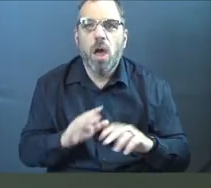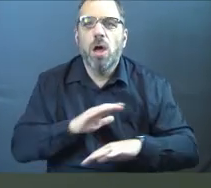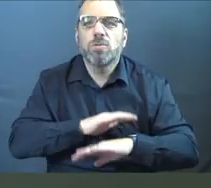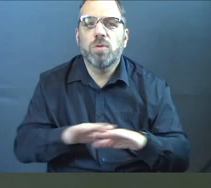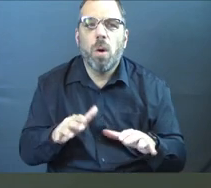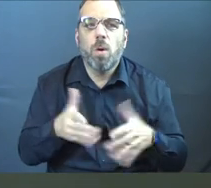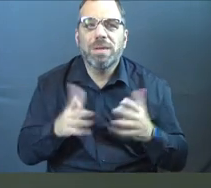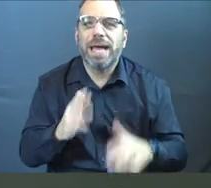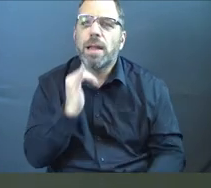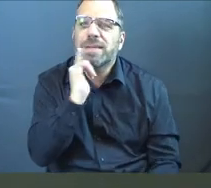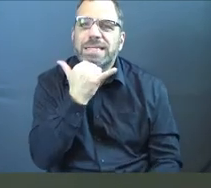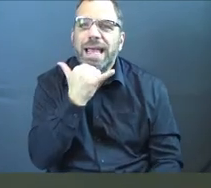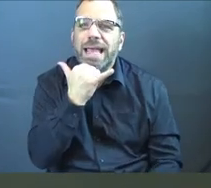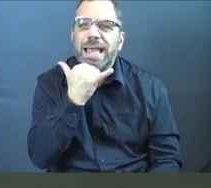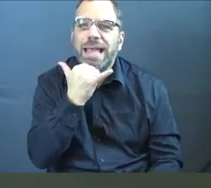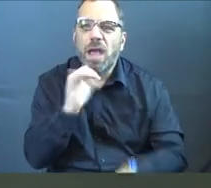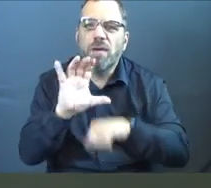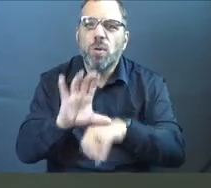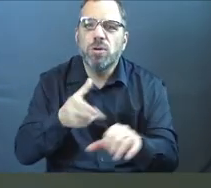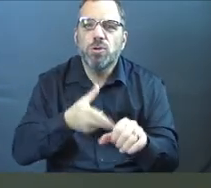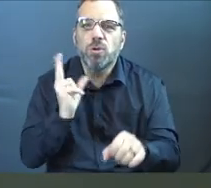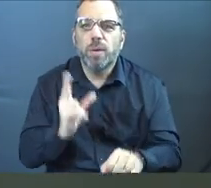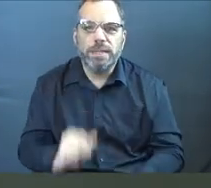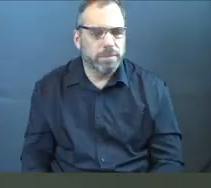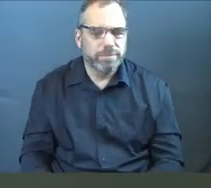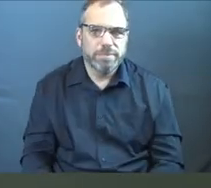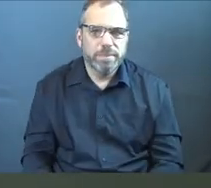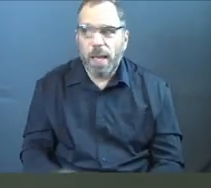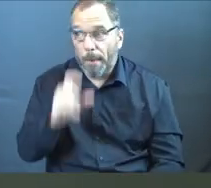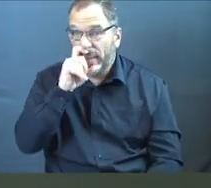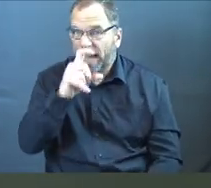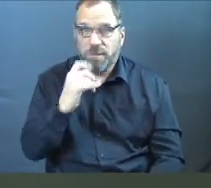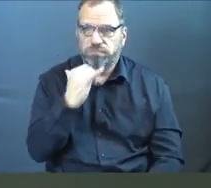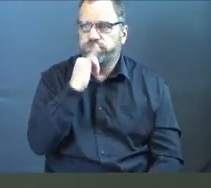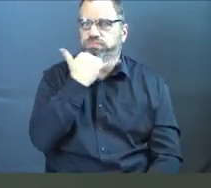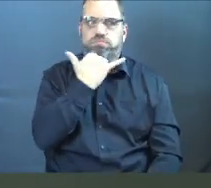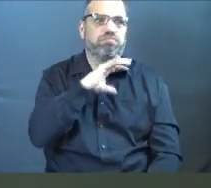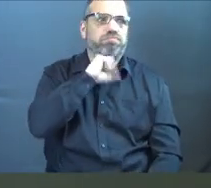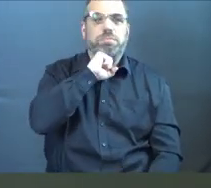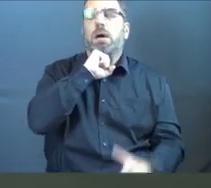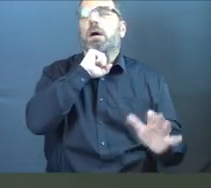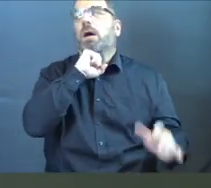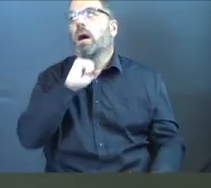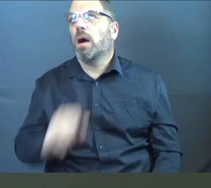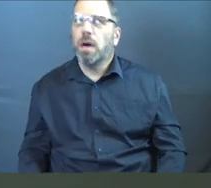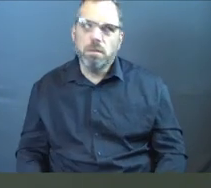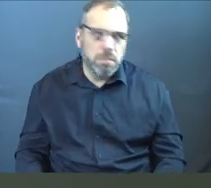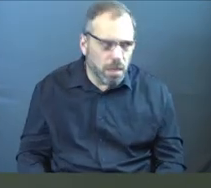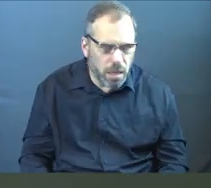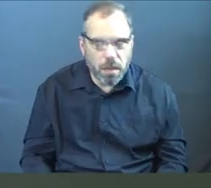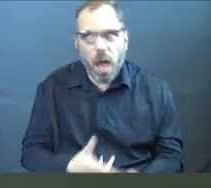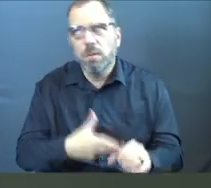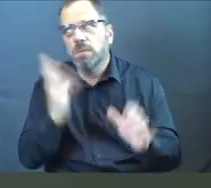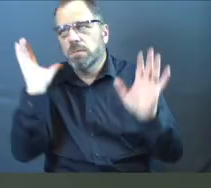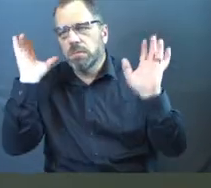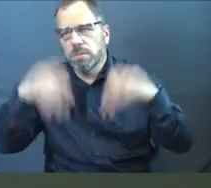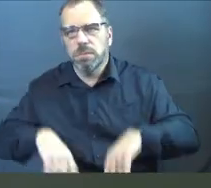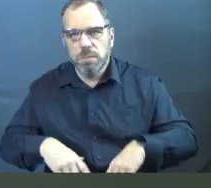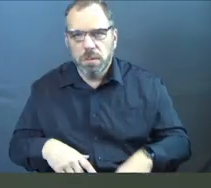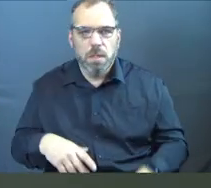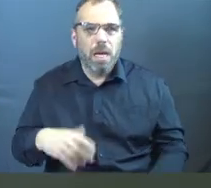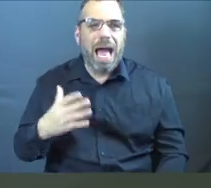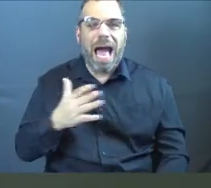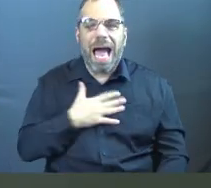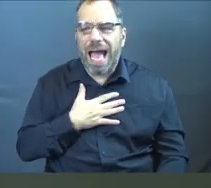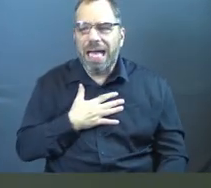quit, right? Don't let something, a simple mistake, you know, not gonna lie, I had a